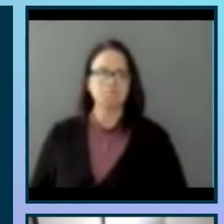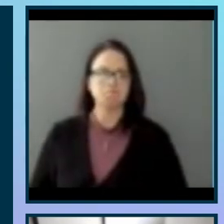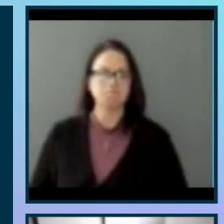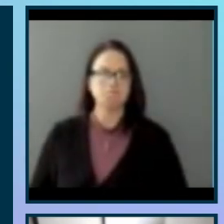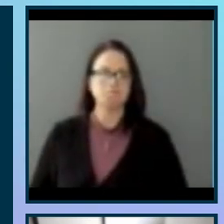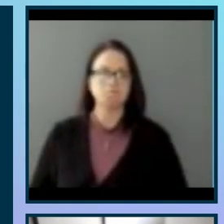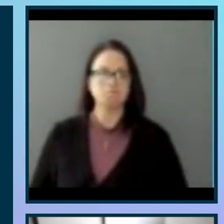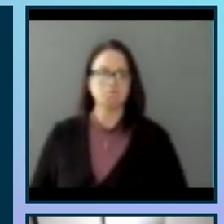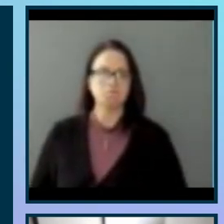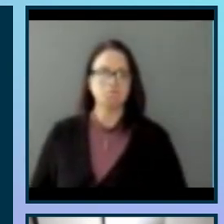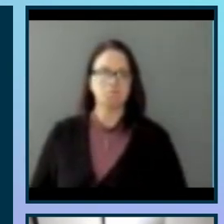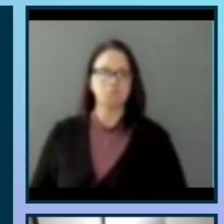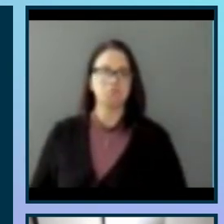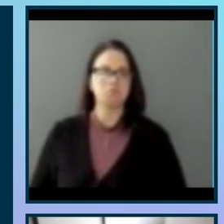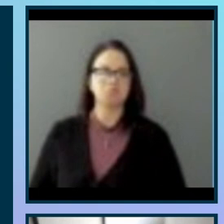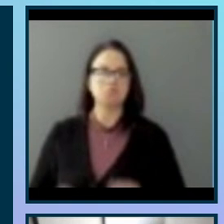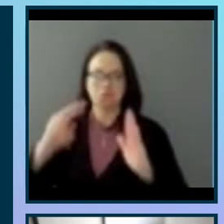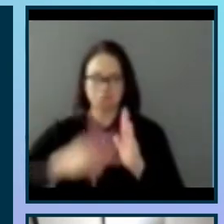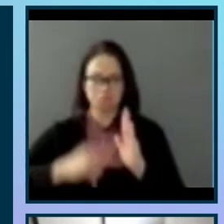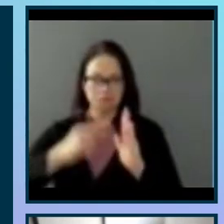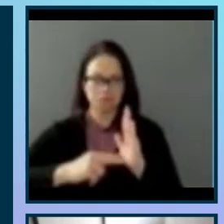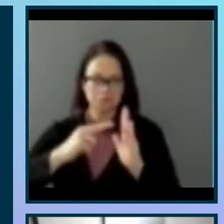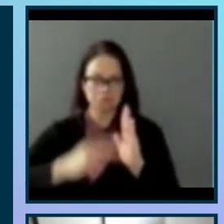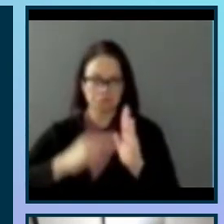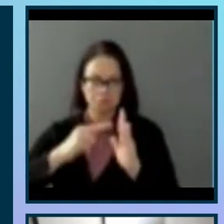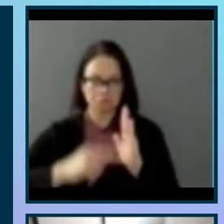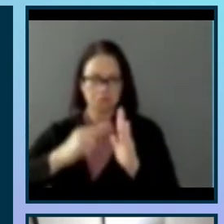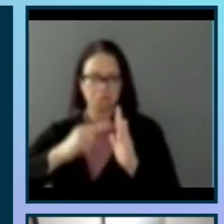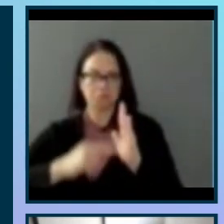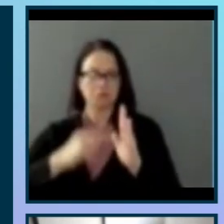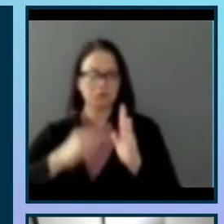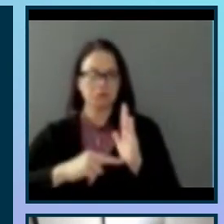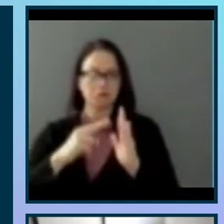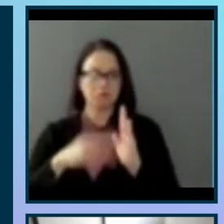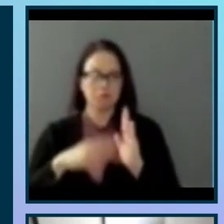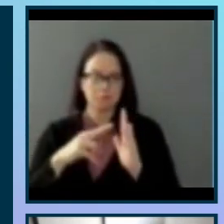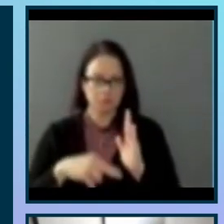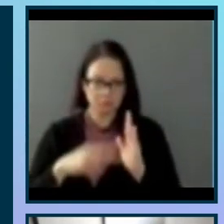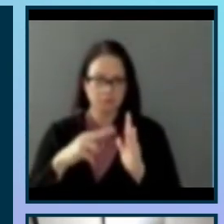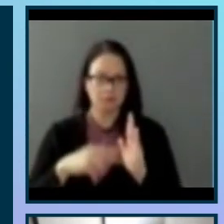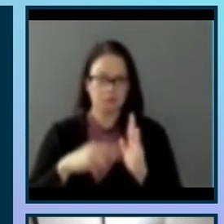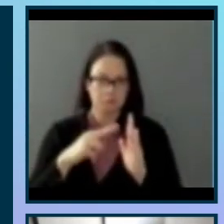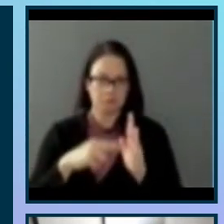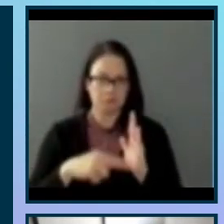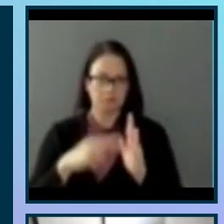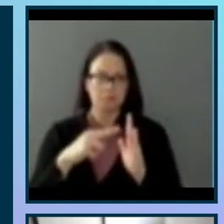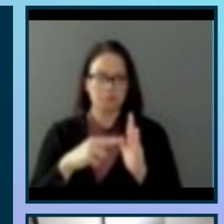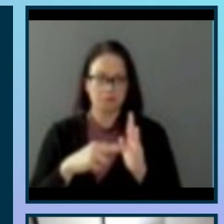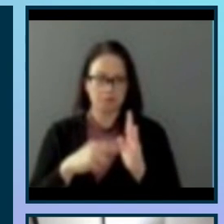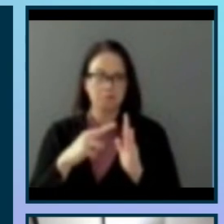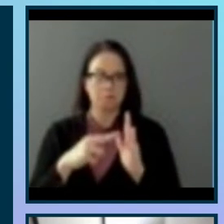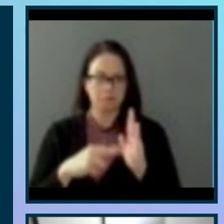People who are interested in citizen science, especially those with visual impairments, don't have access to the necessary information